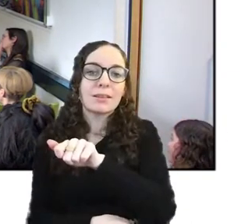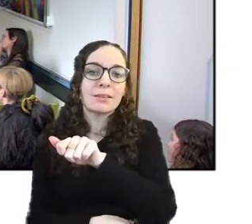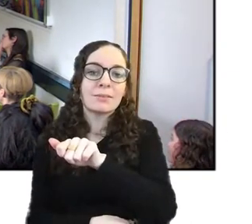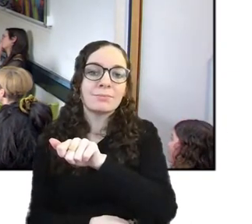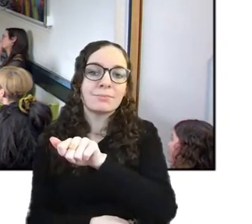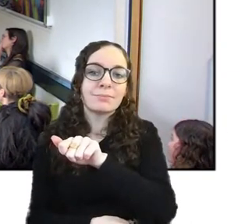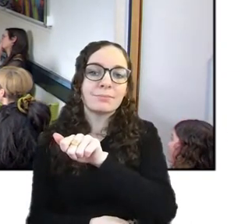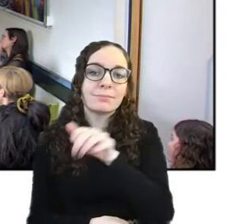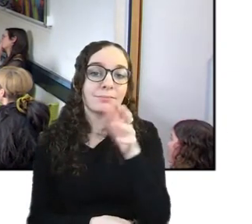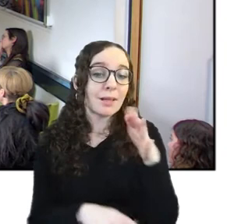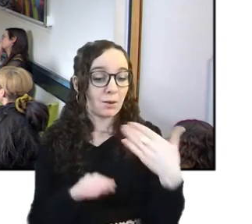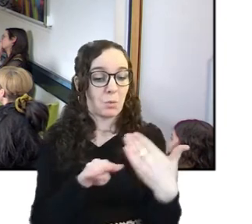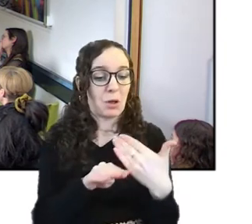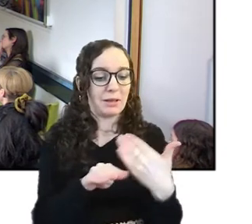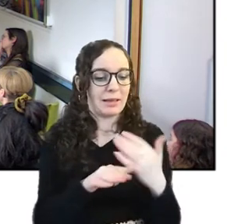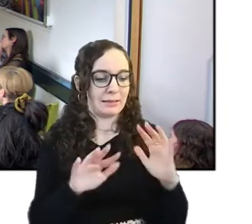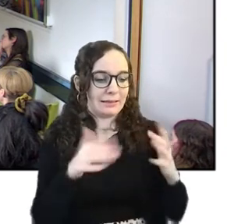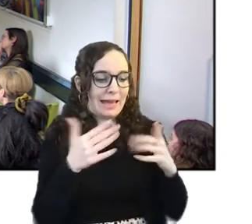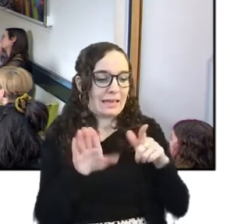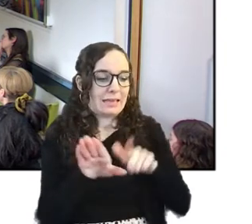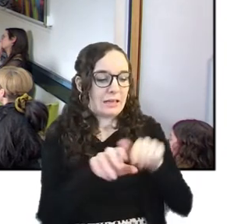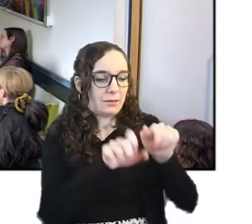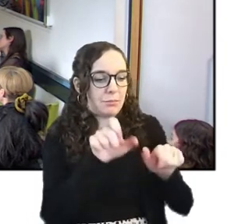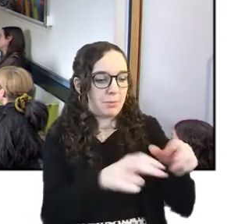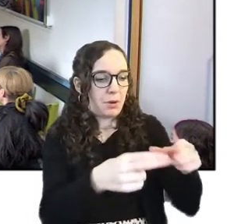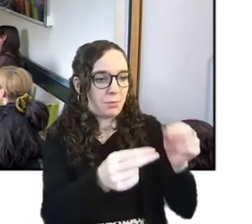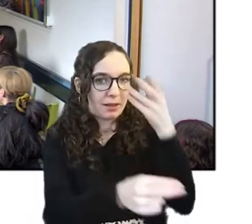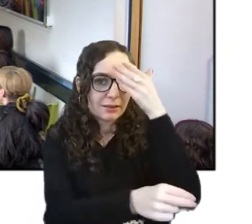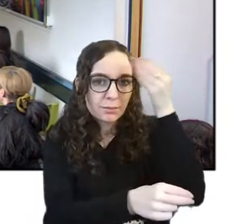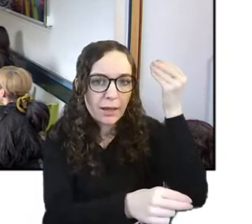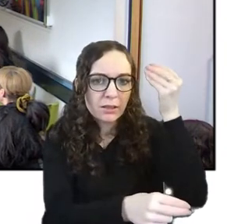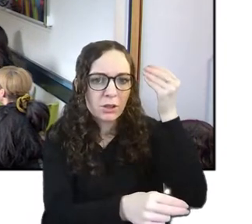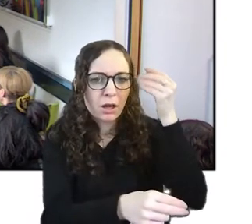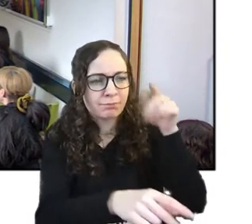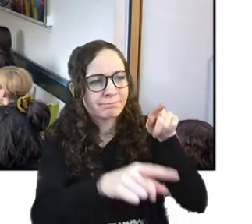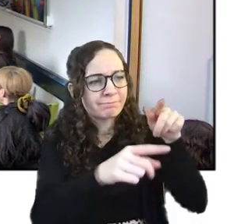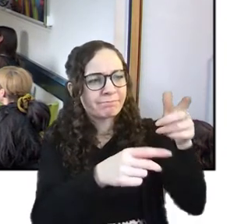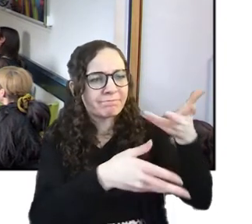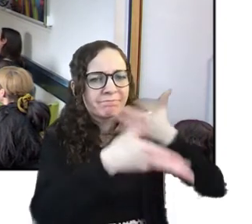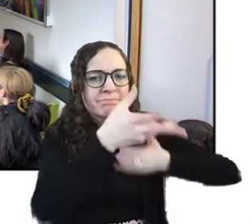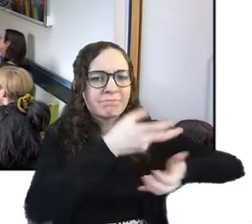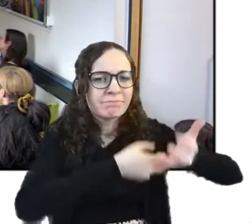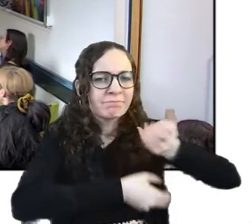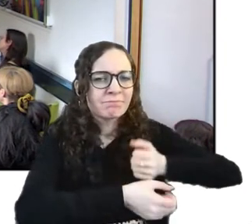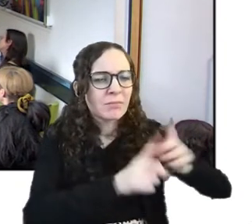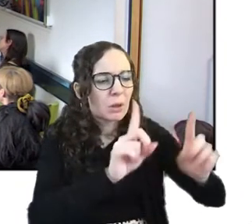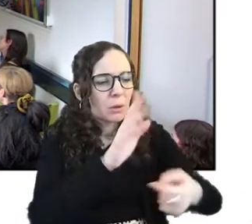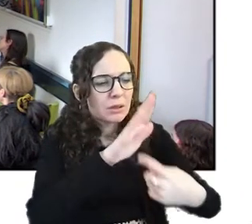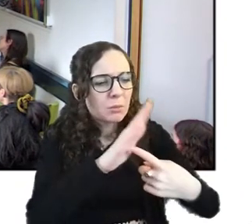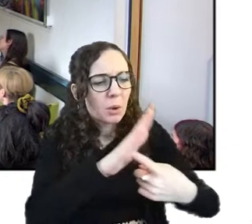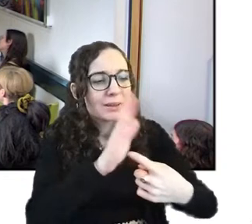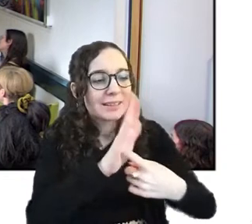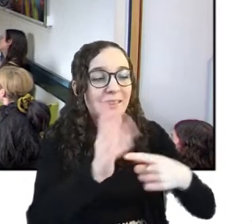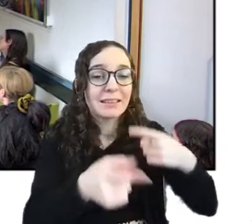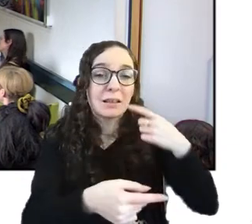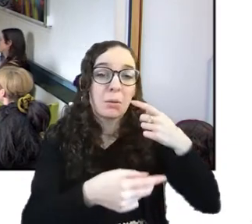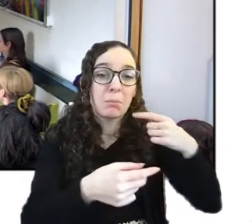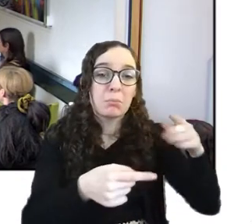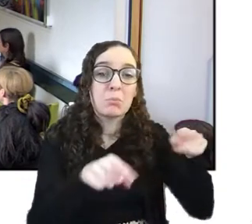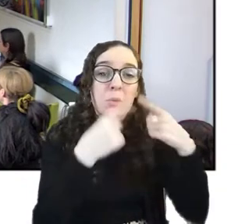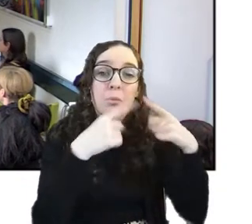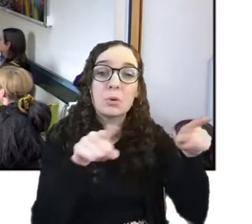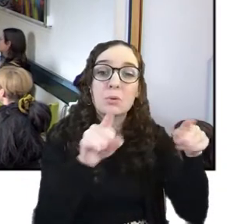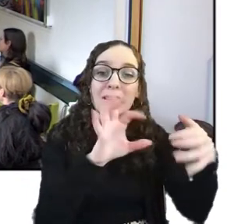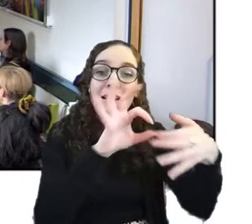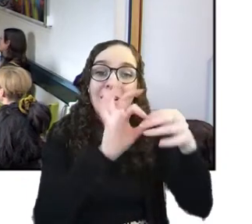with people living with dementia and like working out what's important um so yeah and like with um